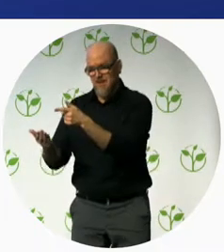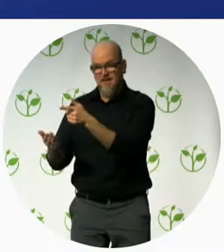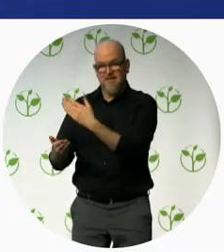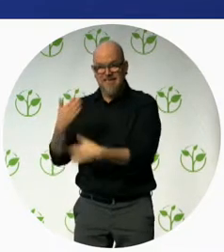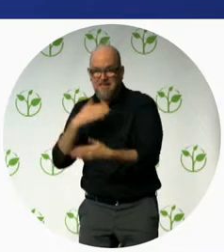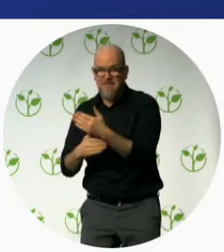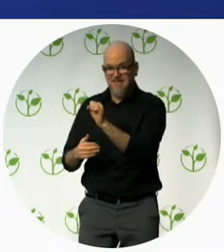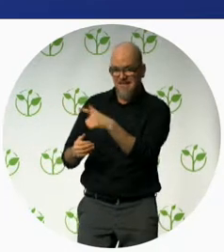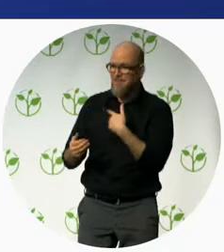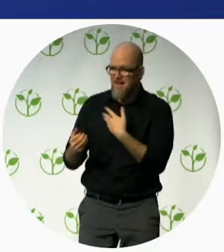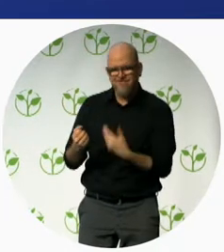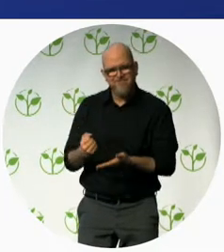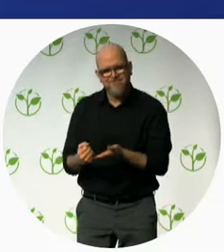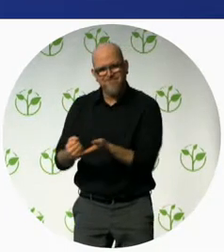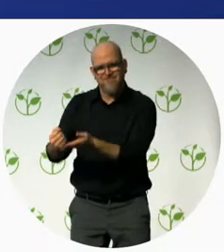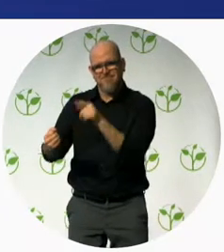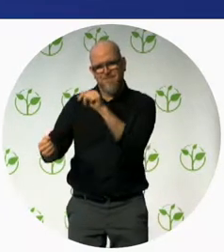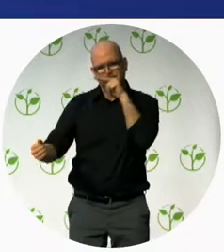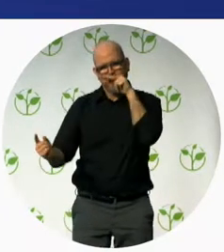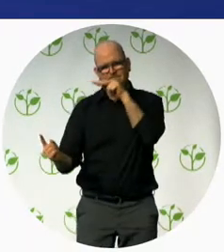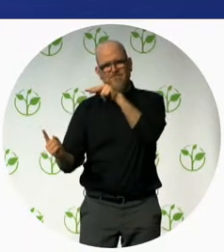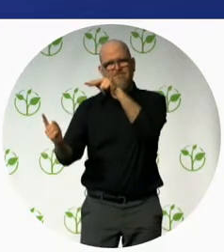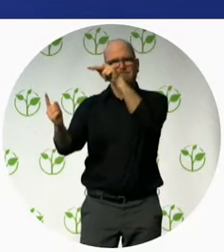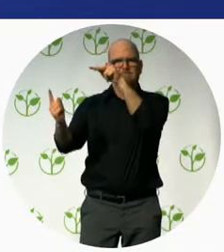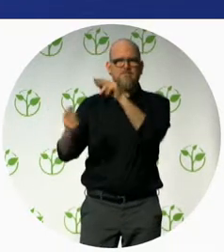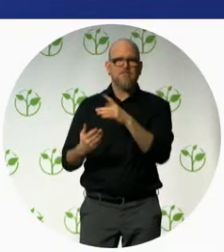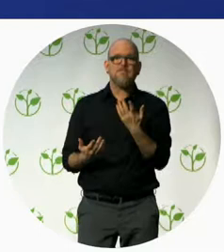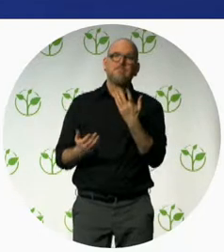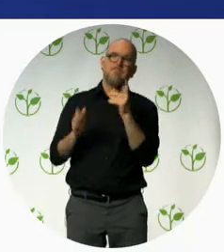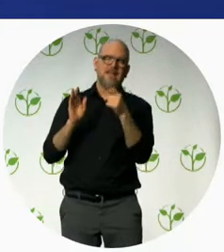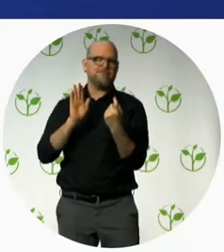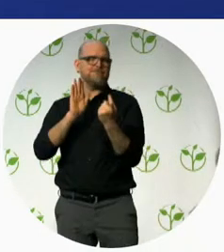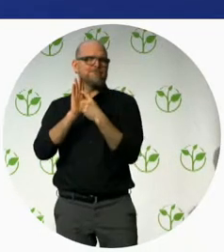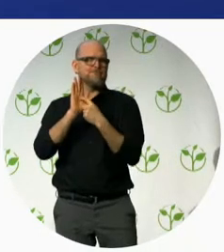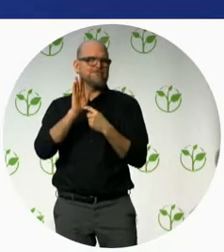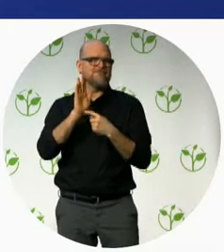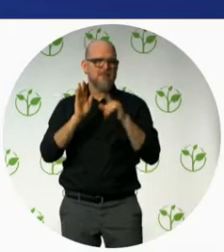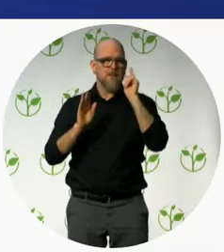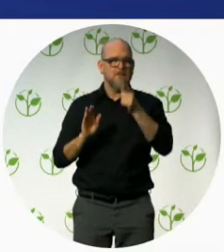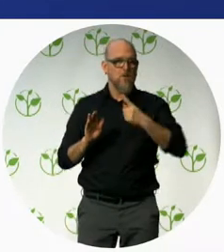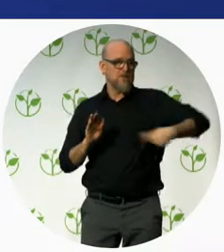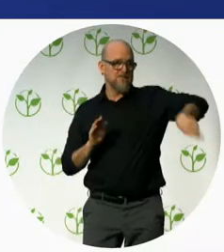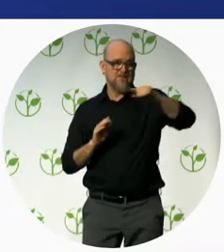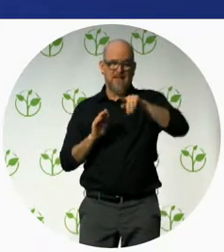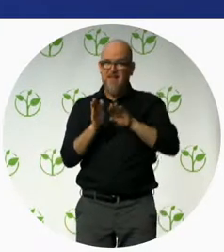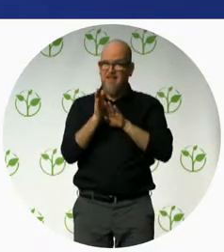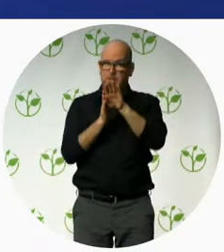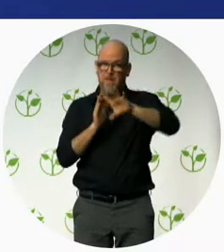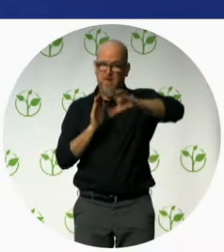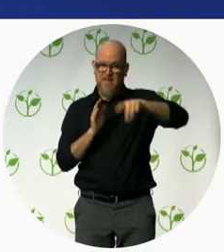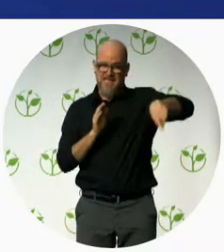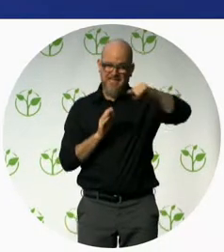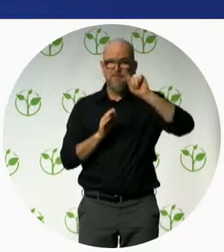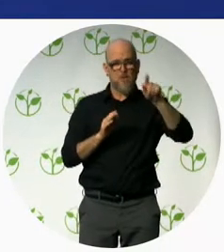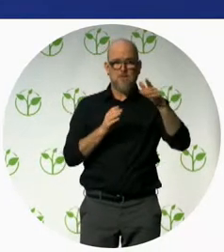on the underserved areas in Indonesia we provide especially